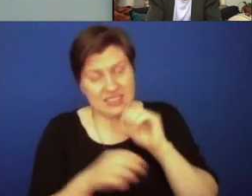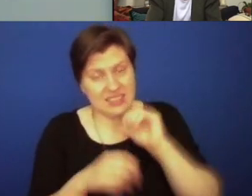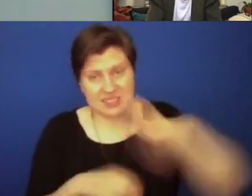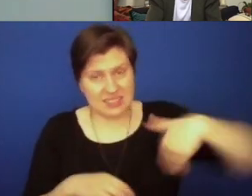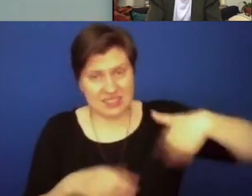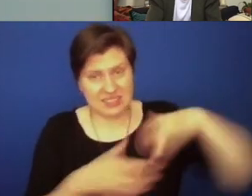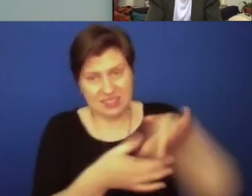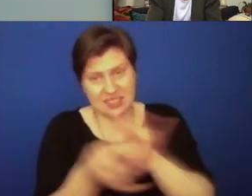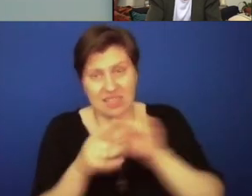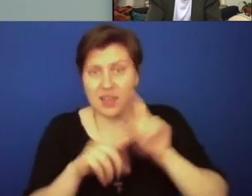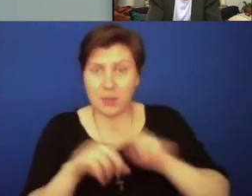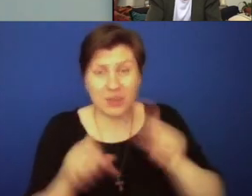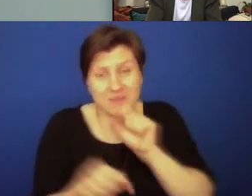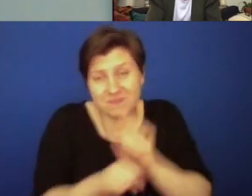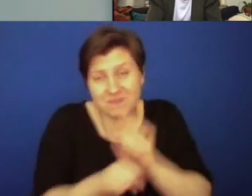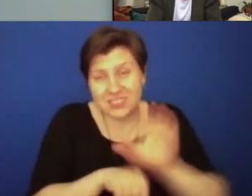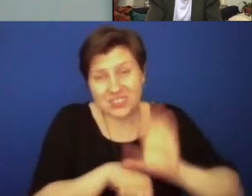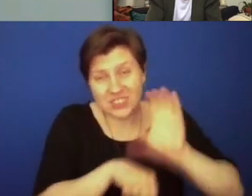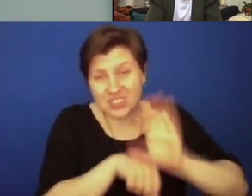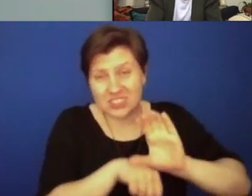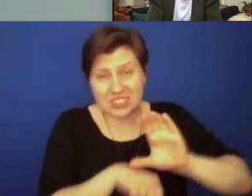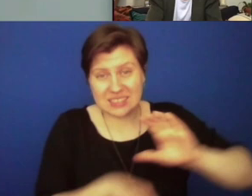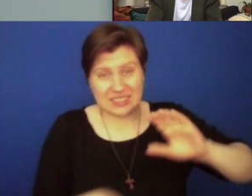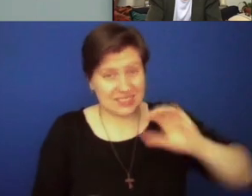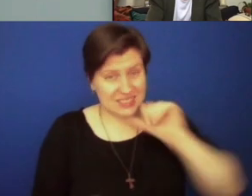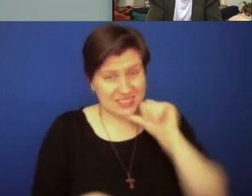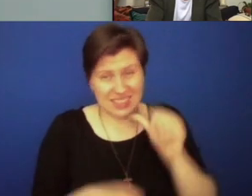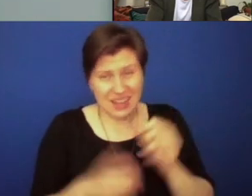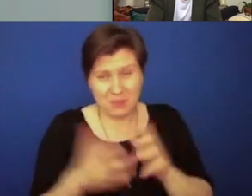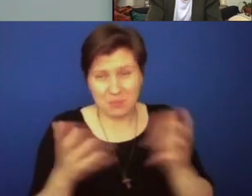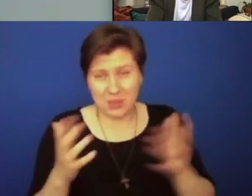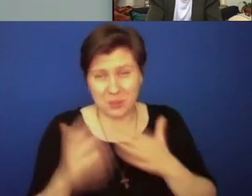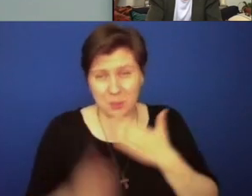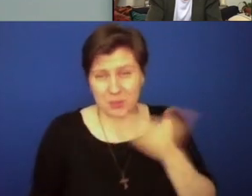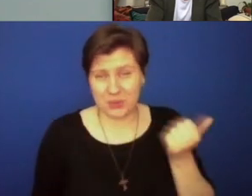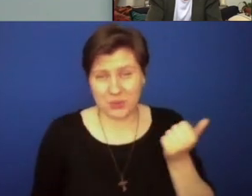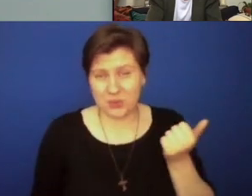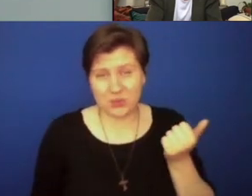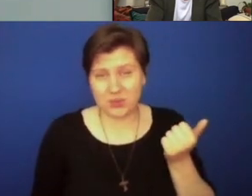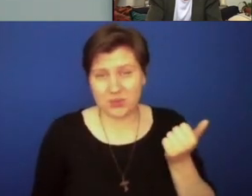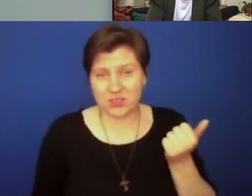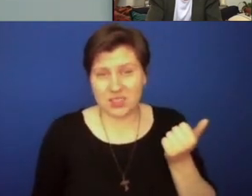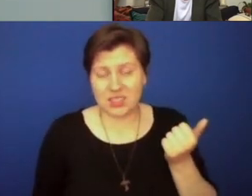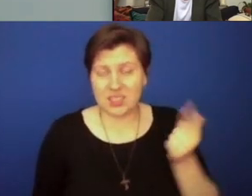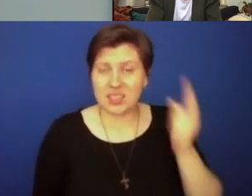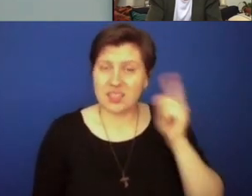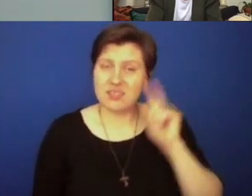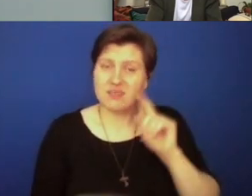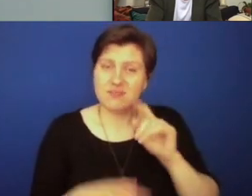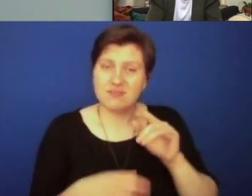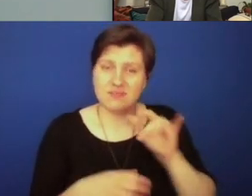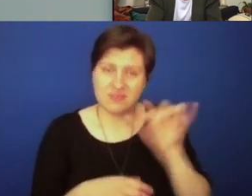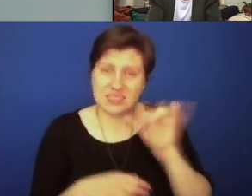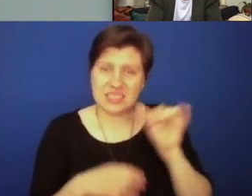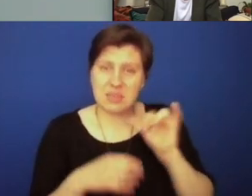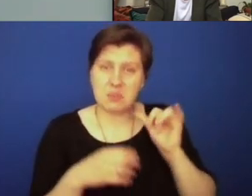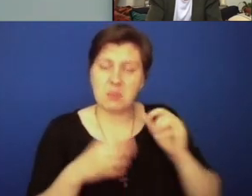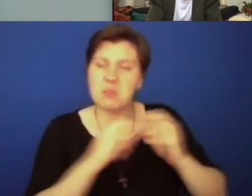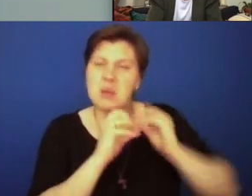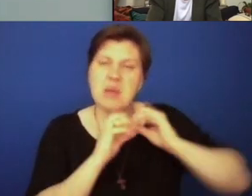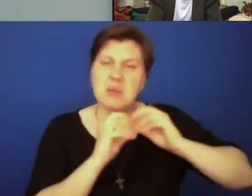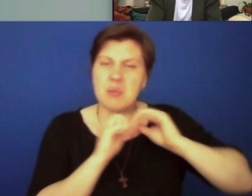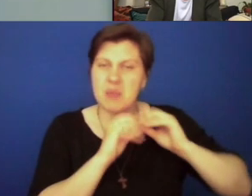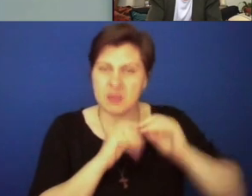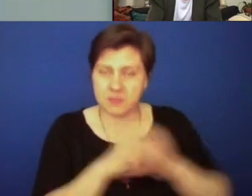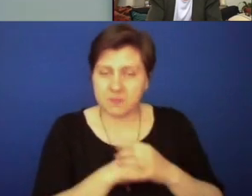church hasn't done much better than the political bigoring that's all around us. Um, what I think part of the challenge is, is a perception